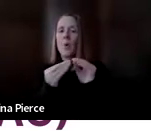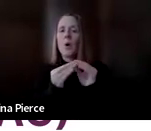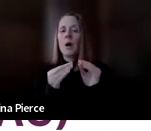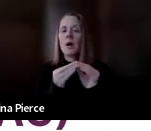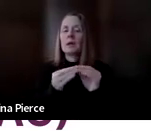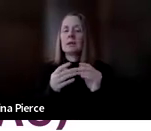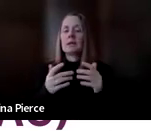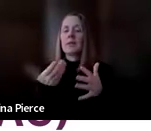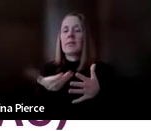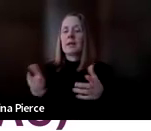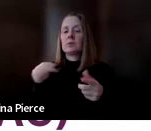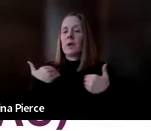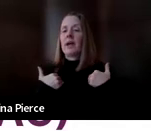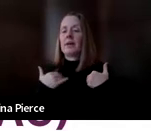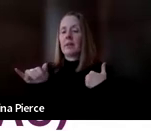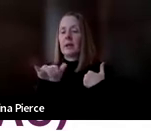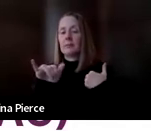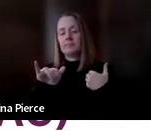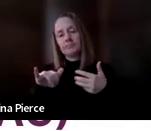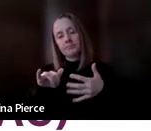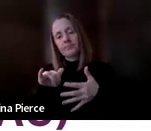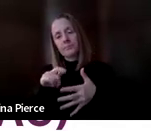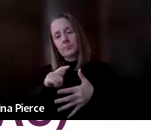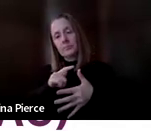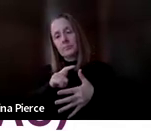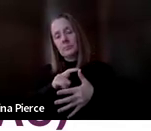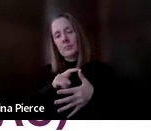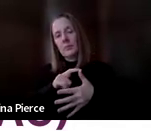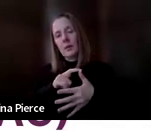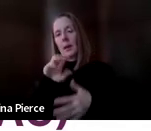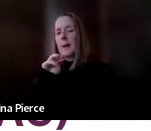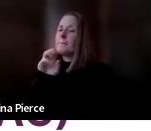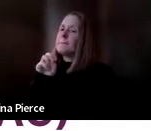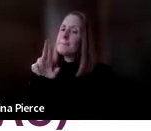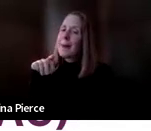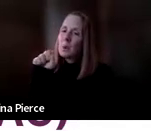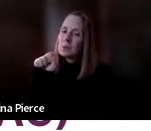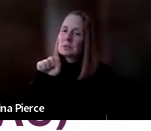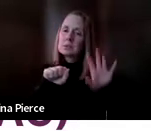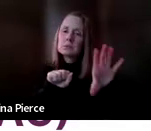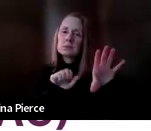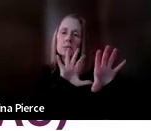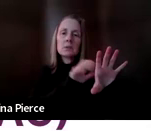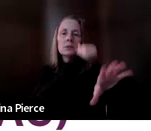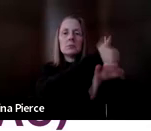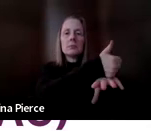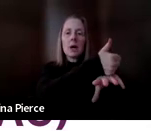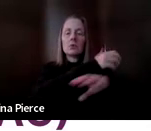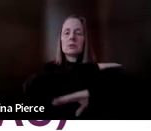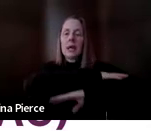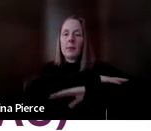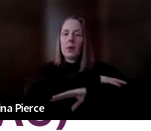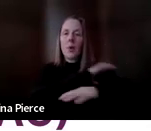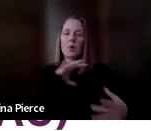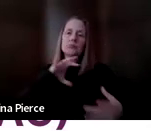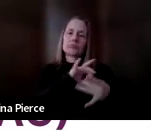we have things like mounts and clips to mount things to tables and wheelchairs